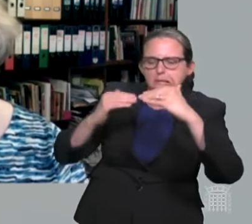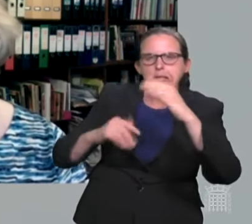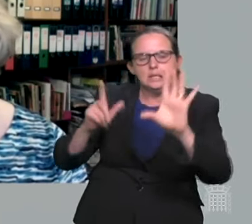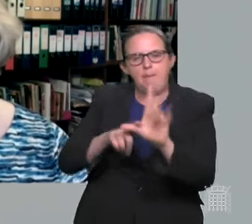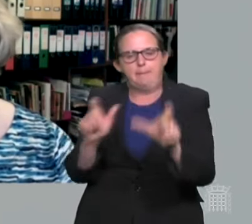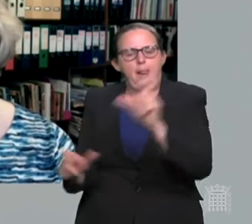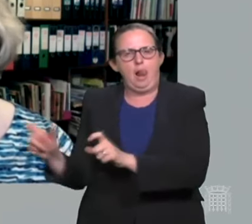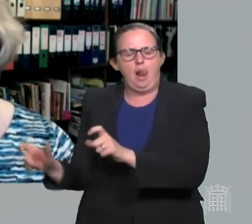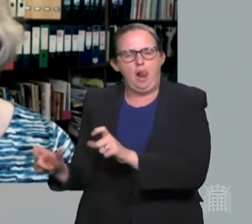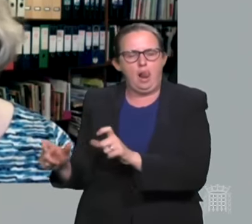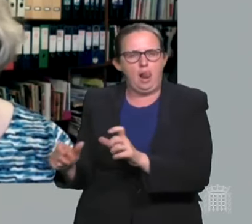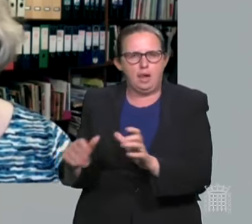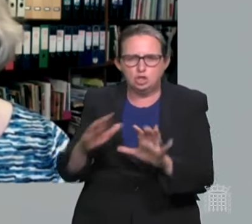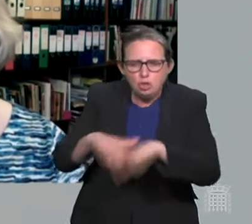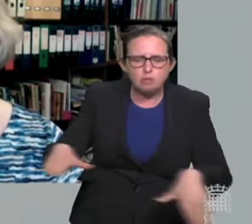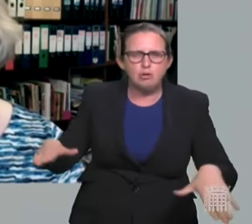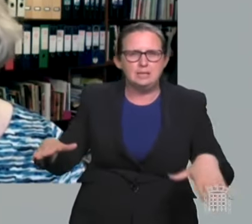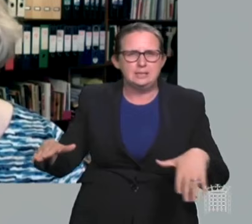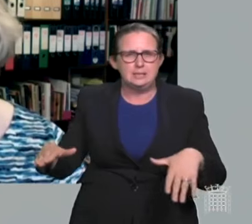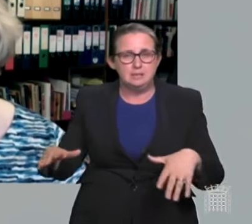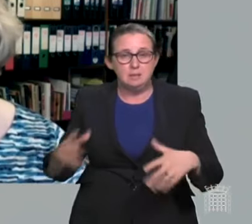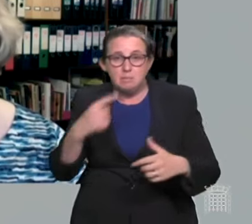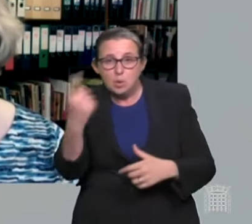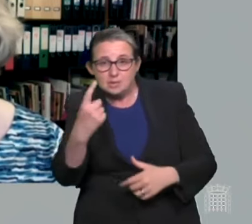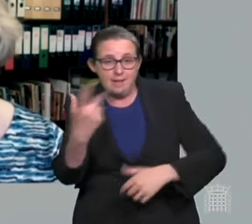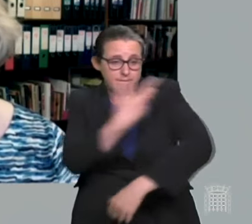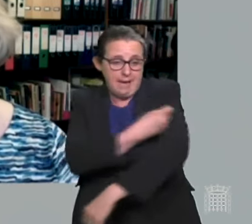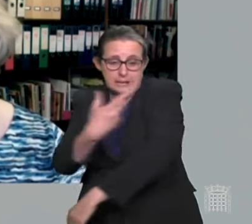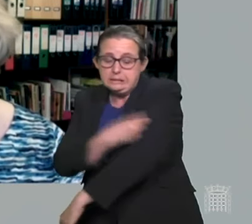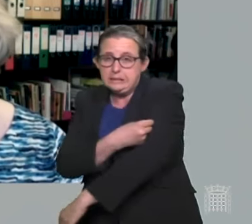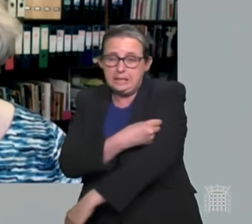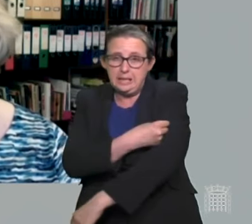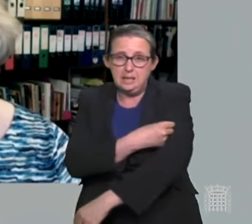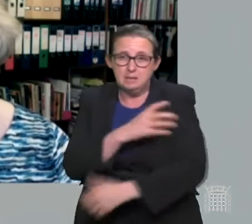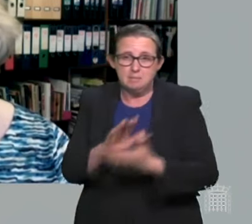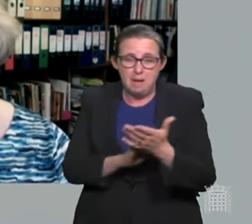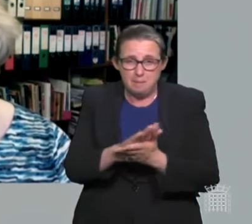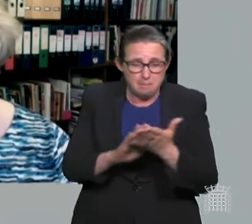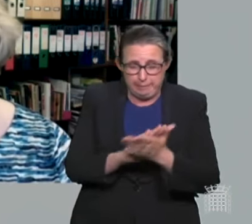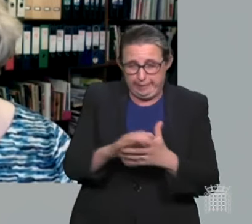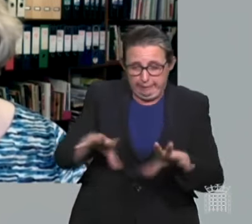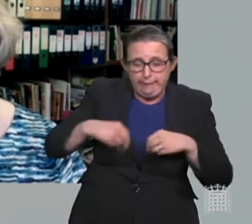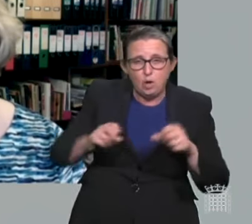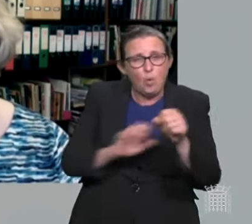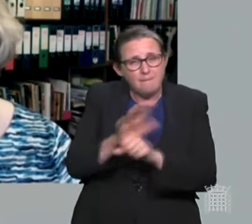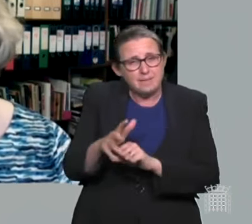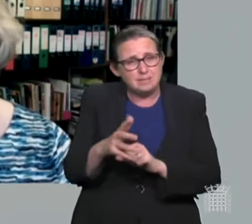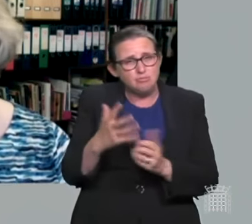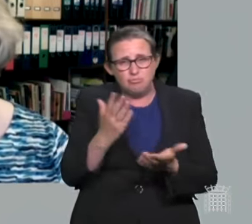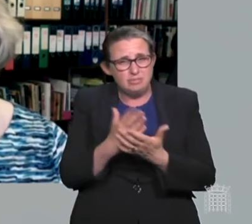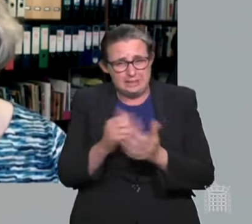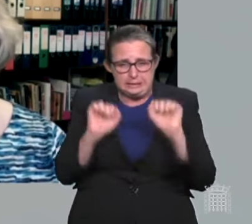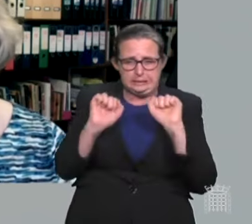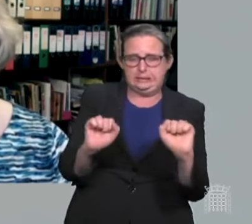escape with only 33% protection against infection from the first dose. While receiving two